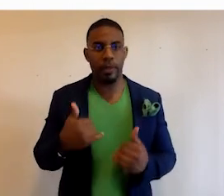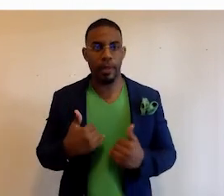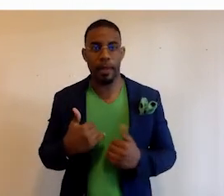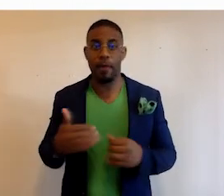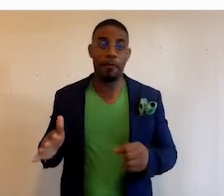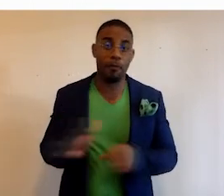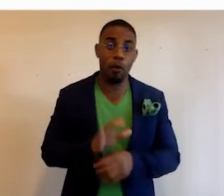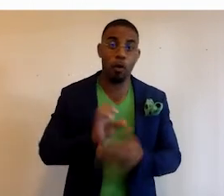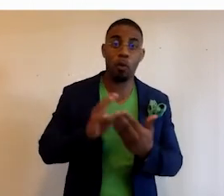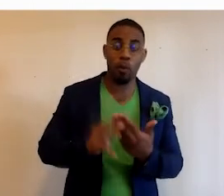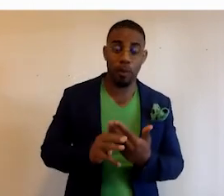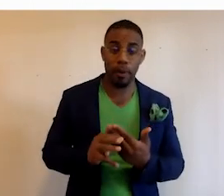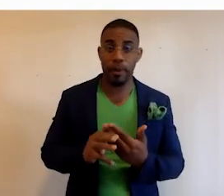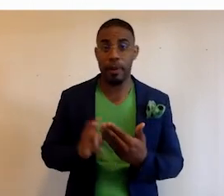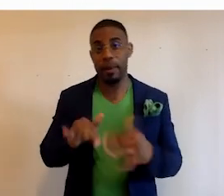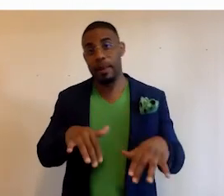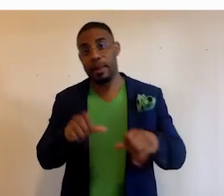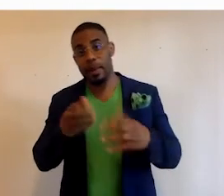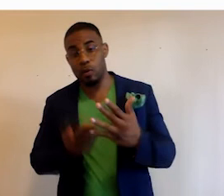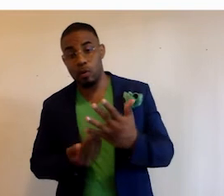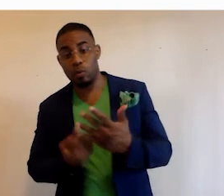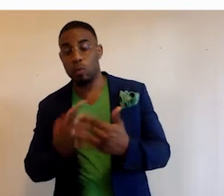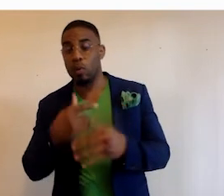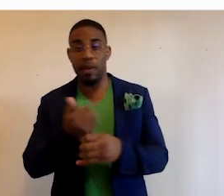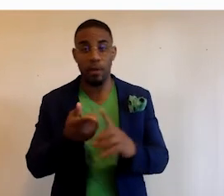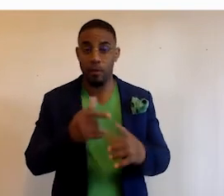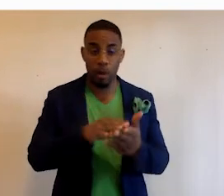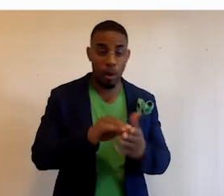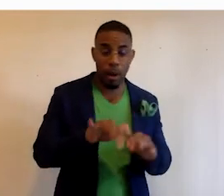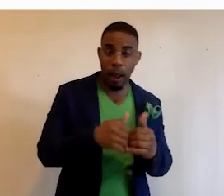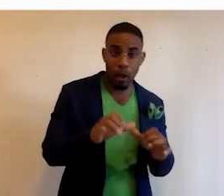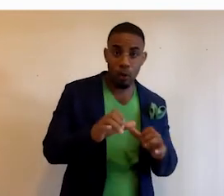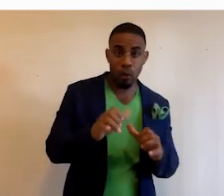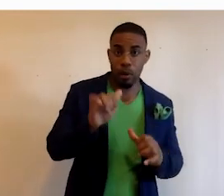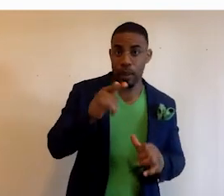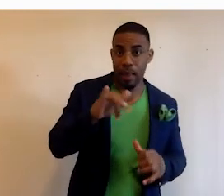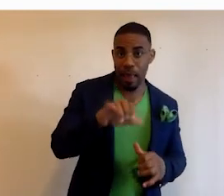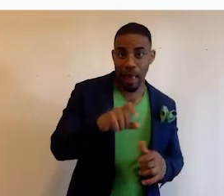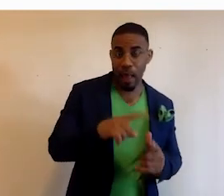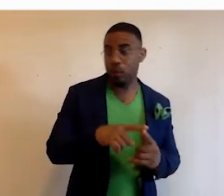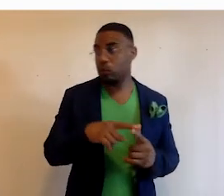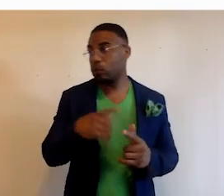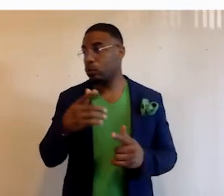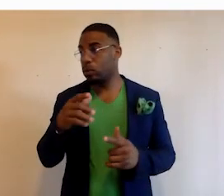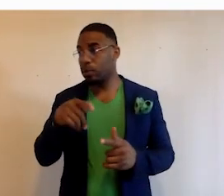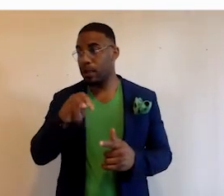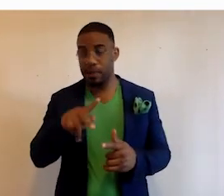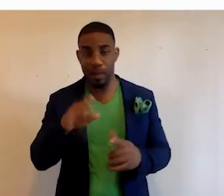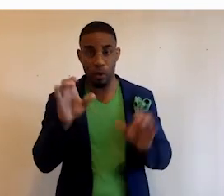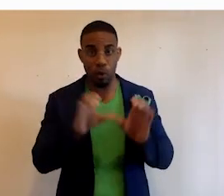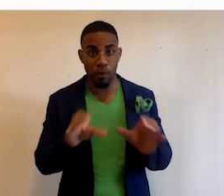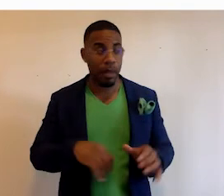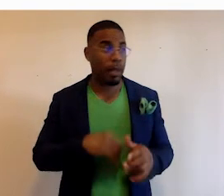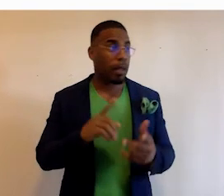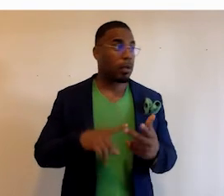full curriculums that can take you through everything from learning how to do Agile to PMP certification